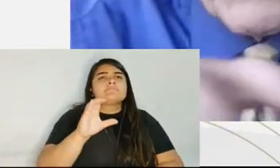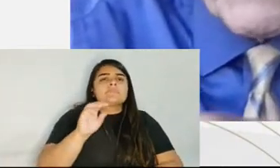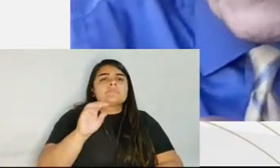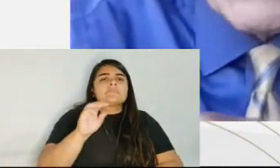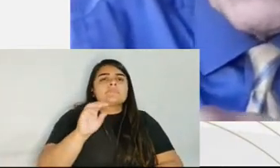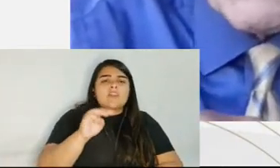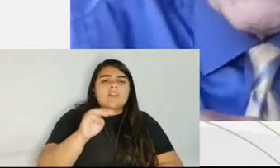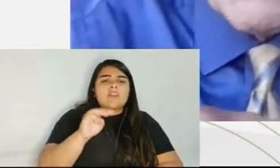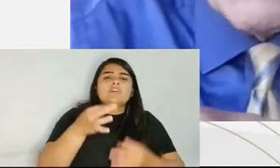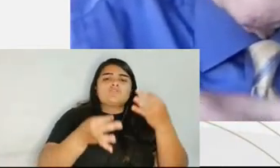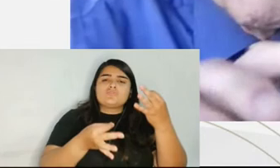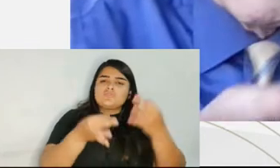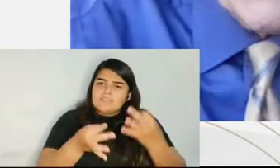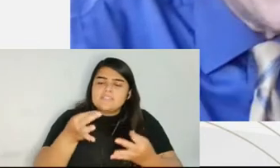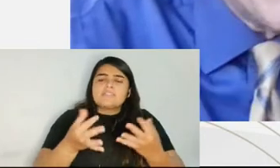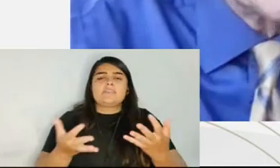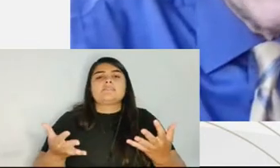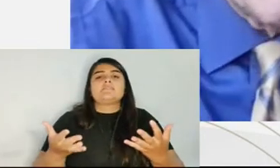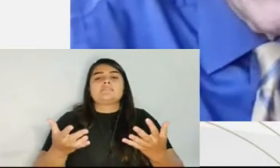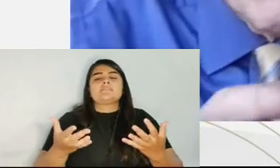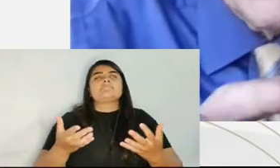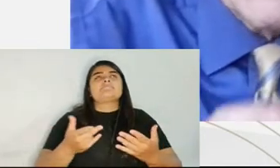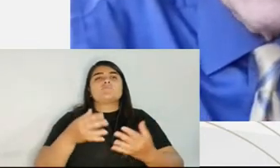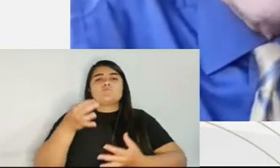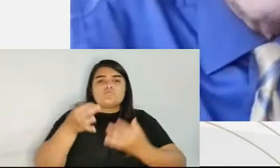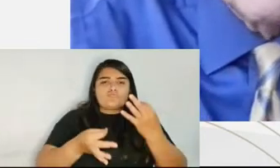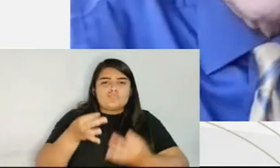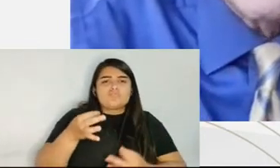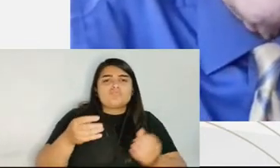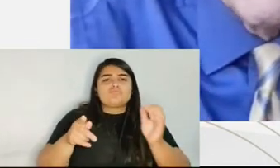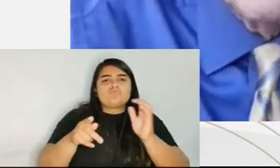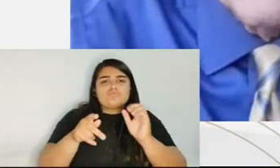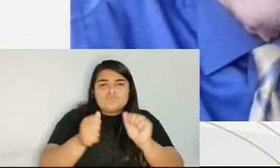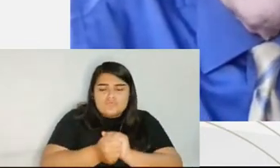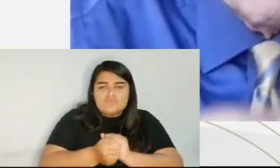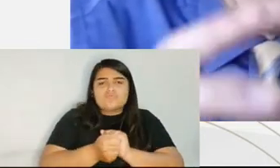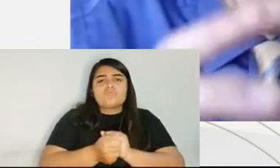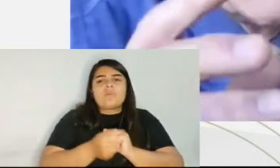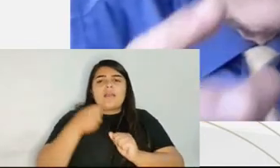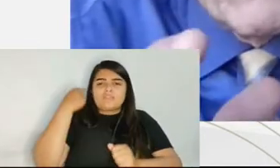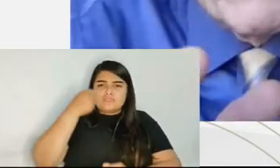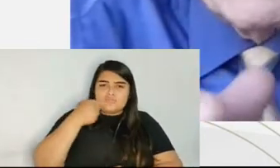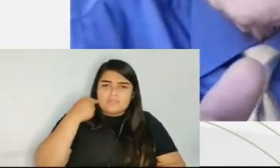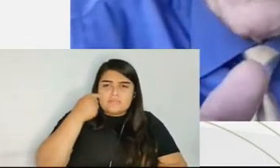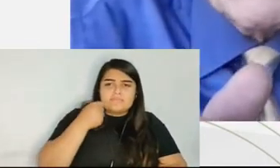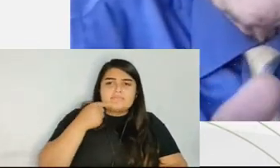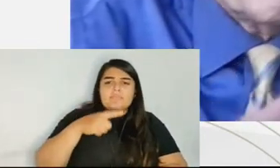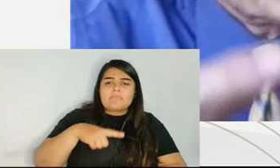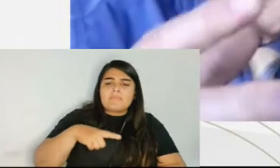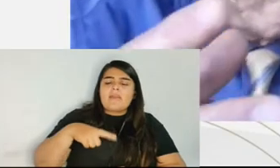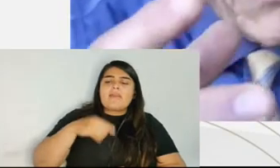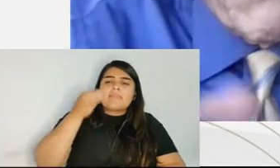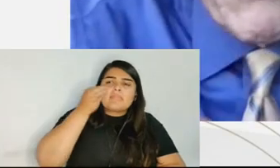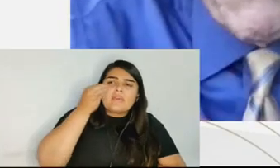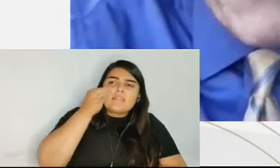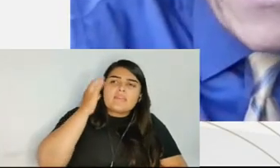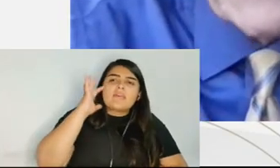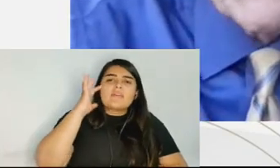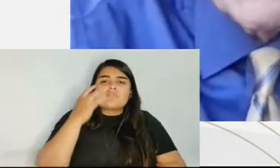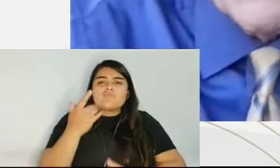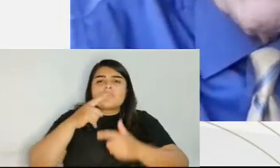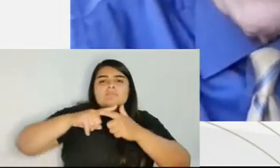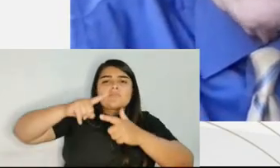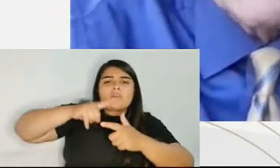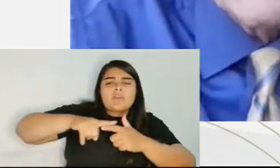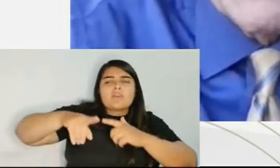prosecutor and the defense lawyer, will talk about how this case will be resolved. A deal will be struck, in the